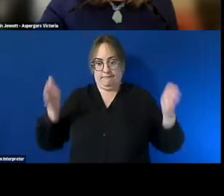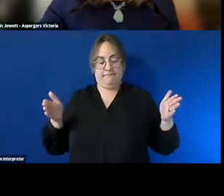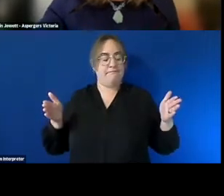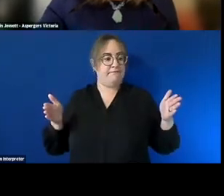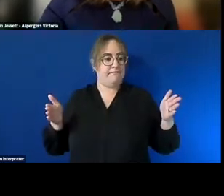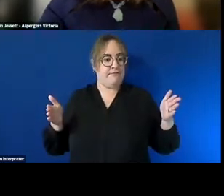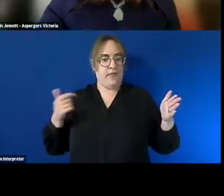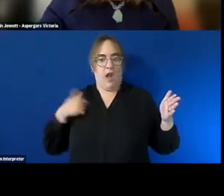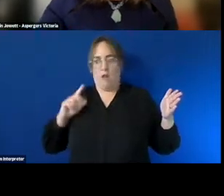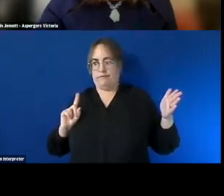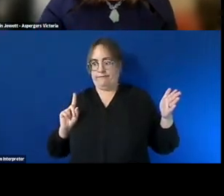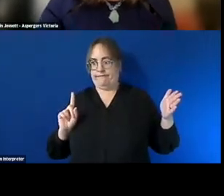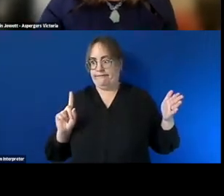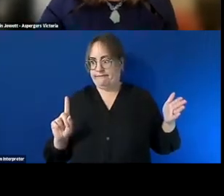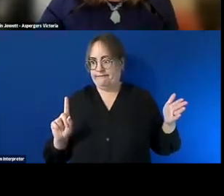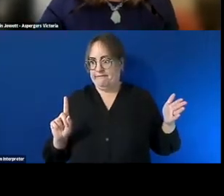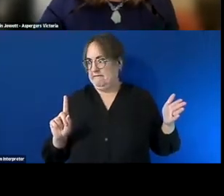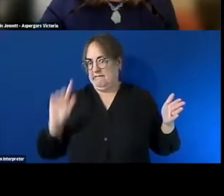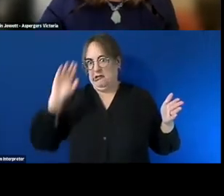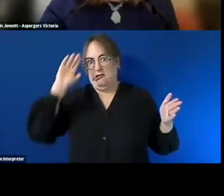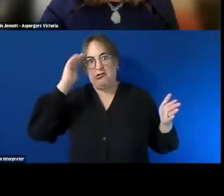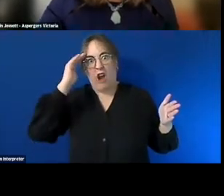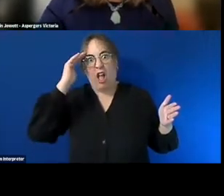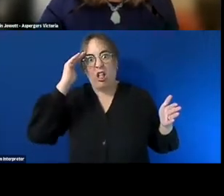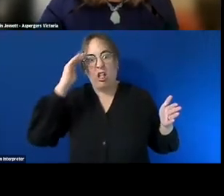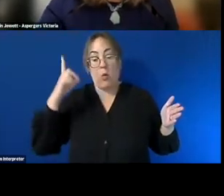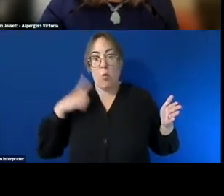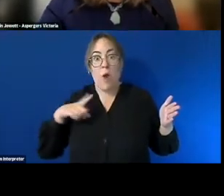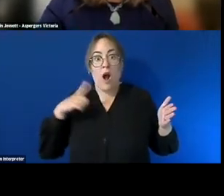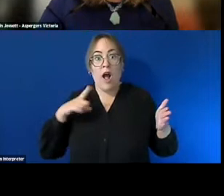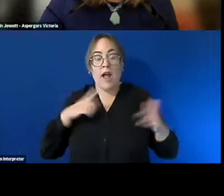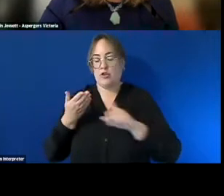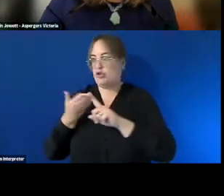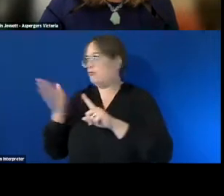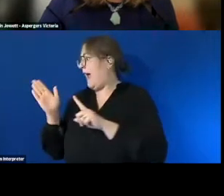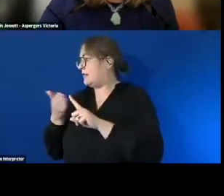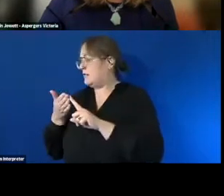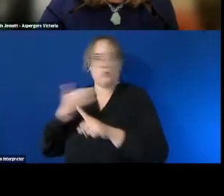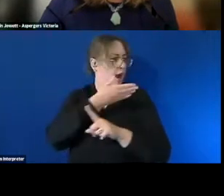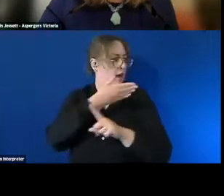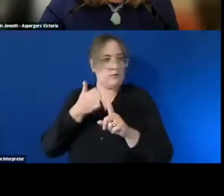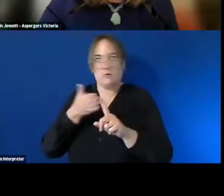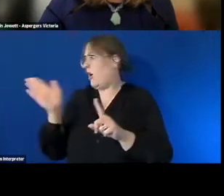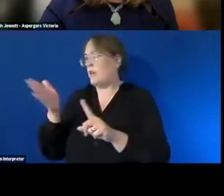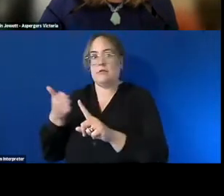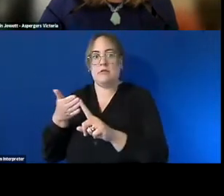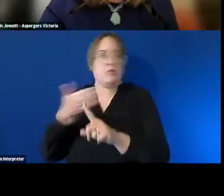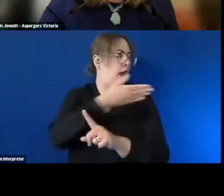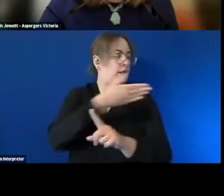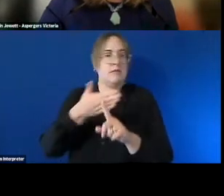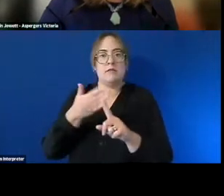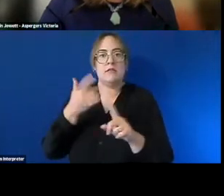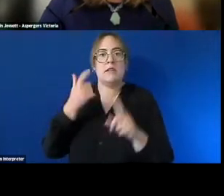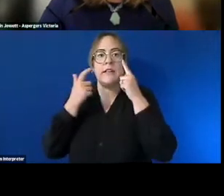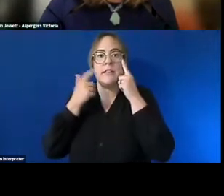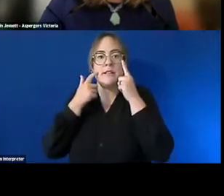i yeah i was just really struggling i was very distracted um and i was also kind of pretty distractible to